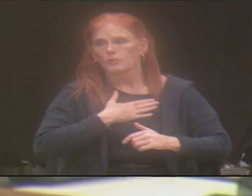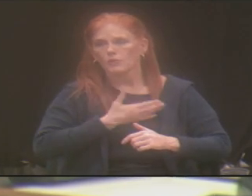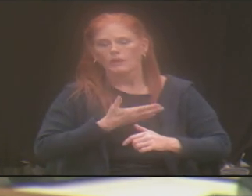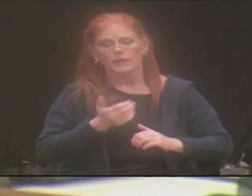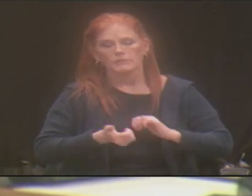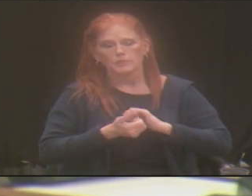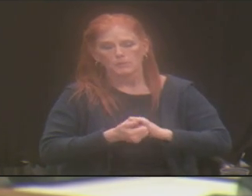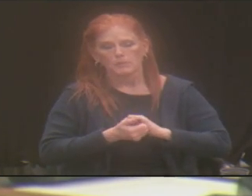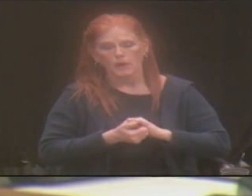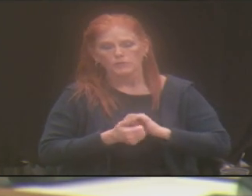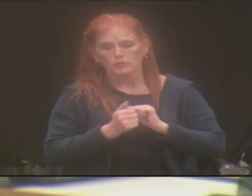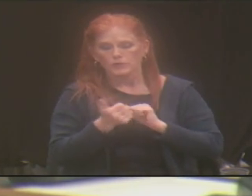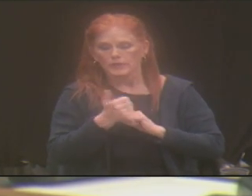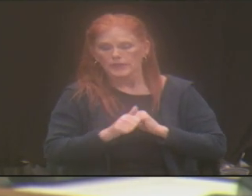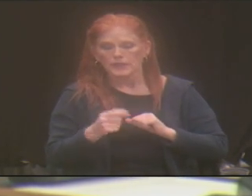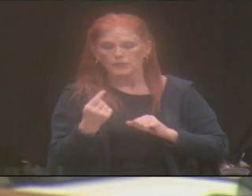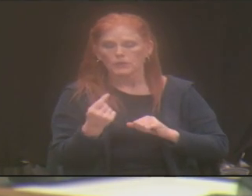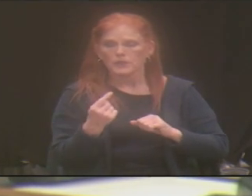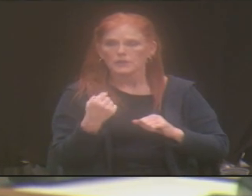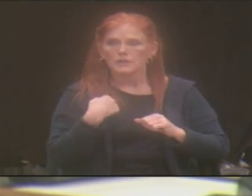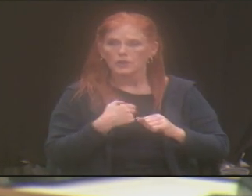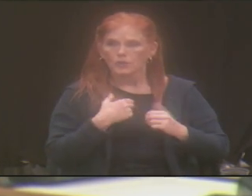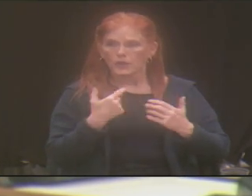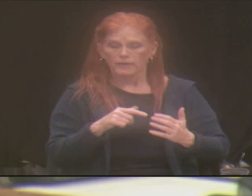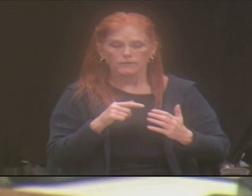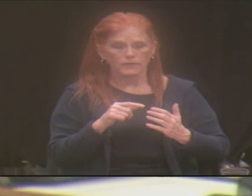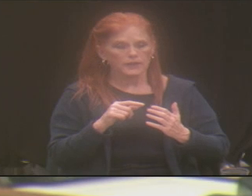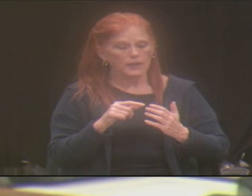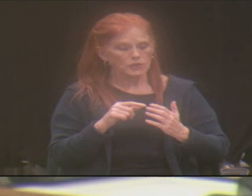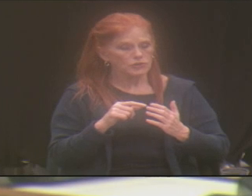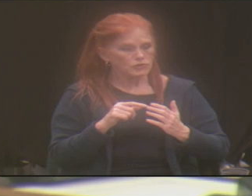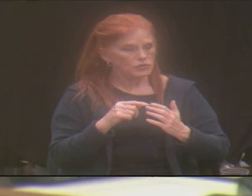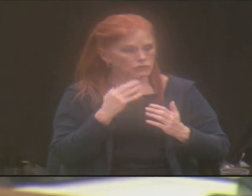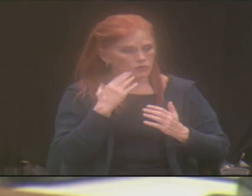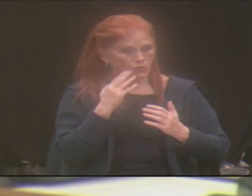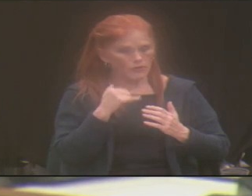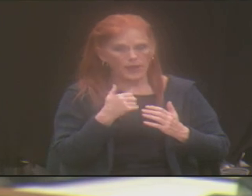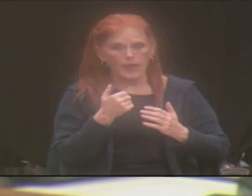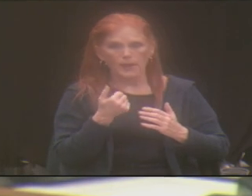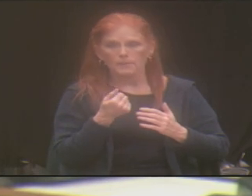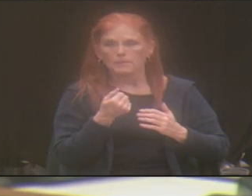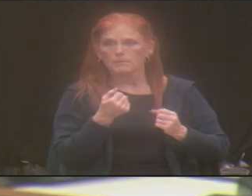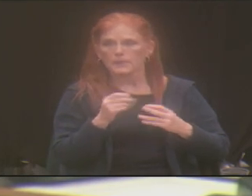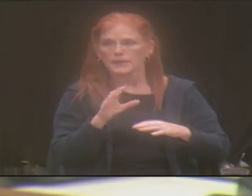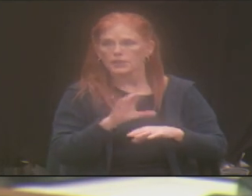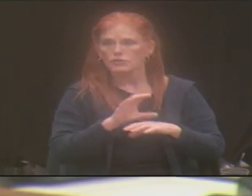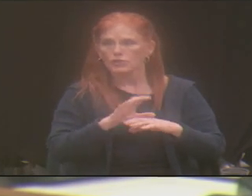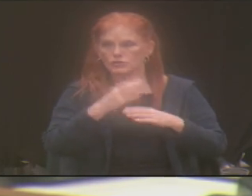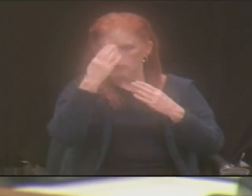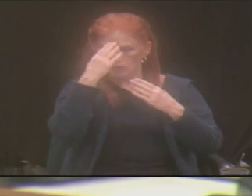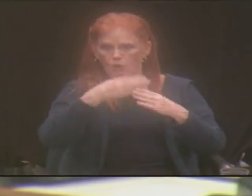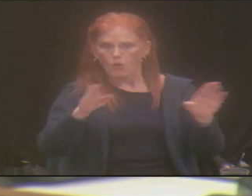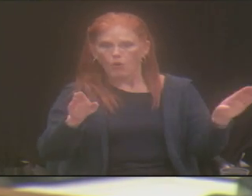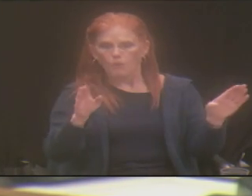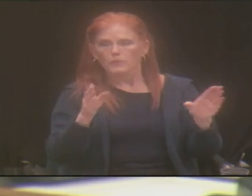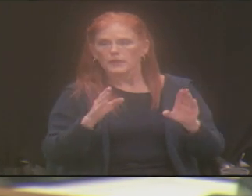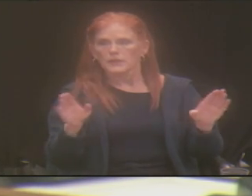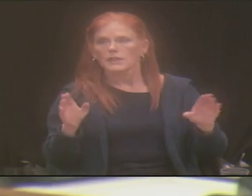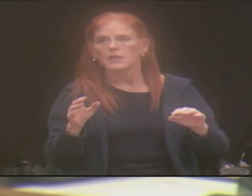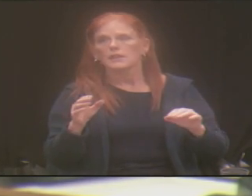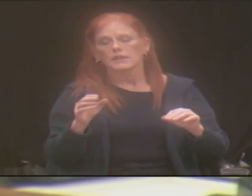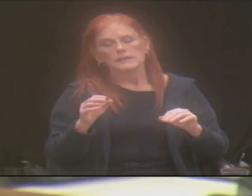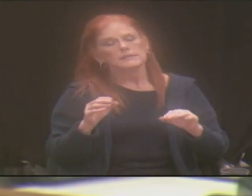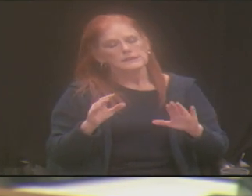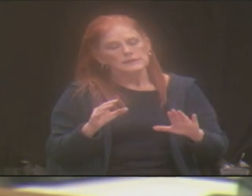And we have found a lot of churches to be very open. I am going to be honest that it can be slightly